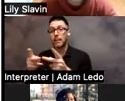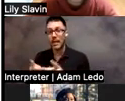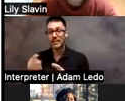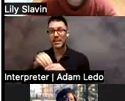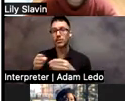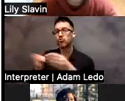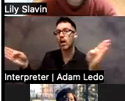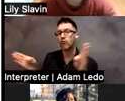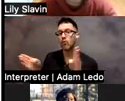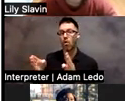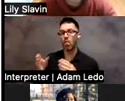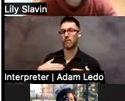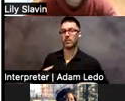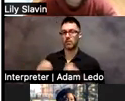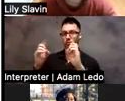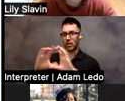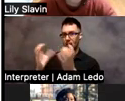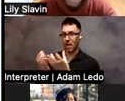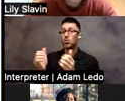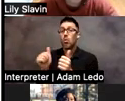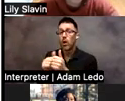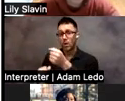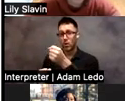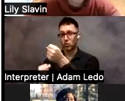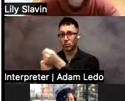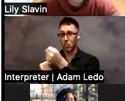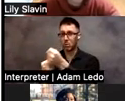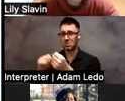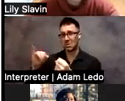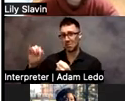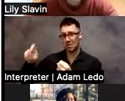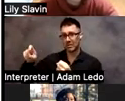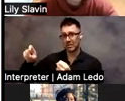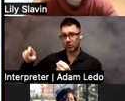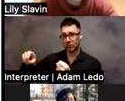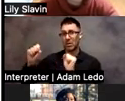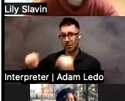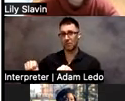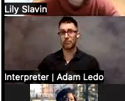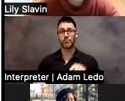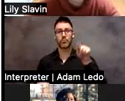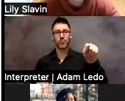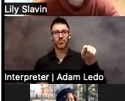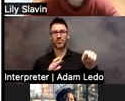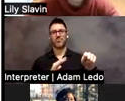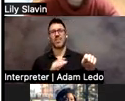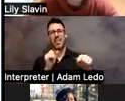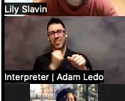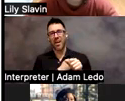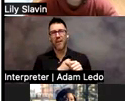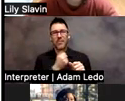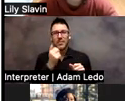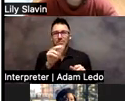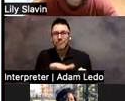supports if necessary. Actually, think there's a slide on. Oh, here it is. And so I love this picture of a little girl with CHARGE syndrome.